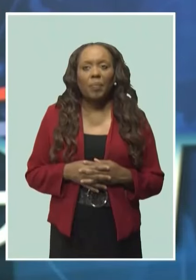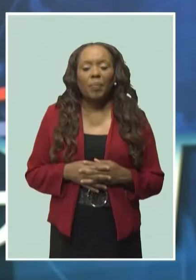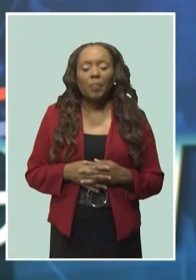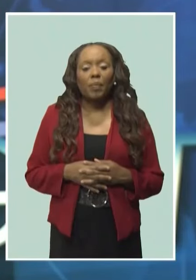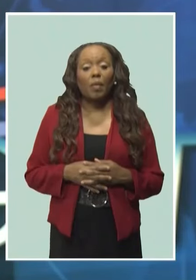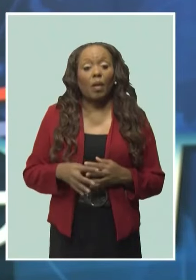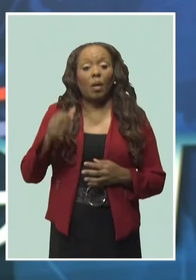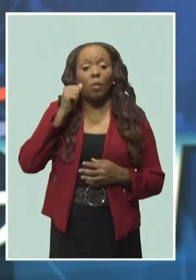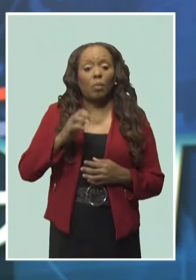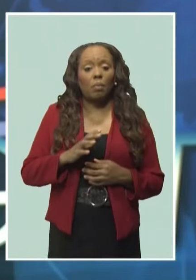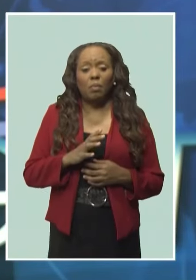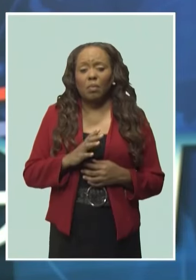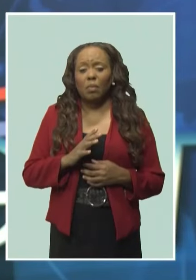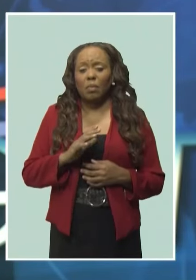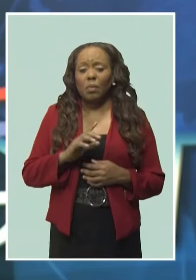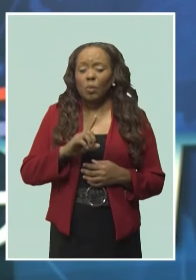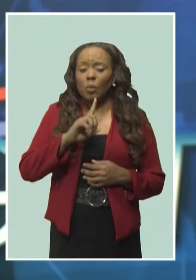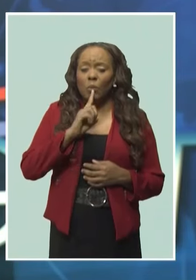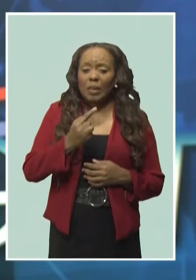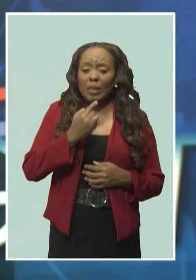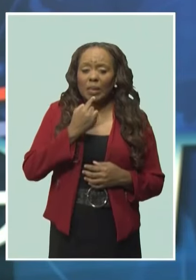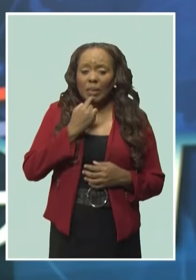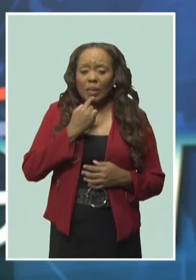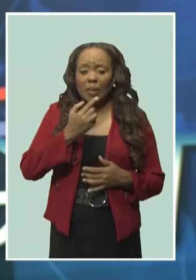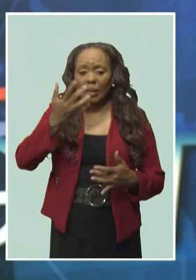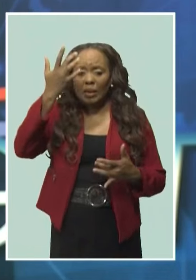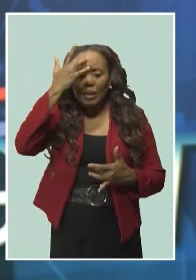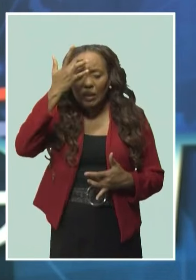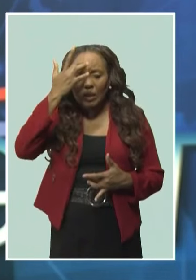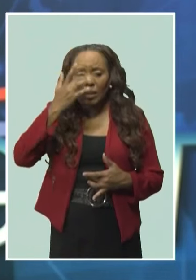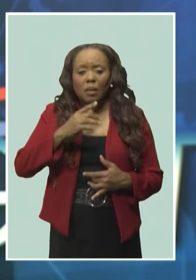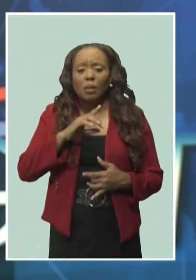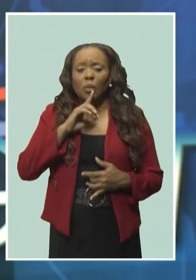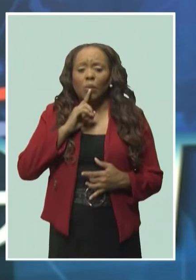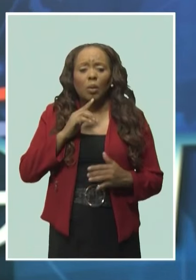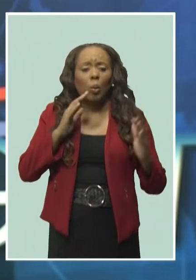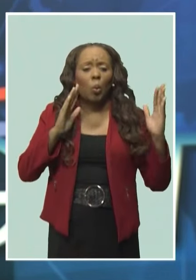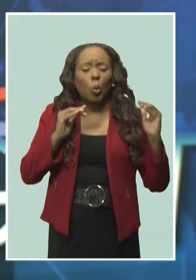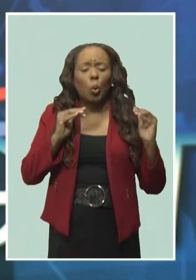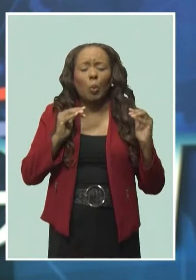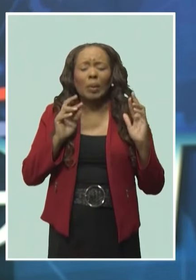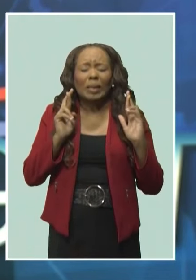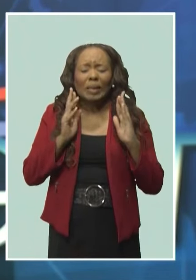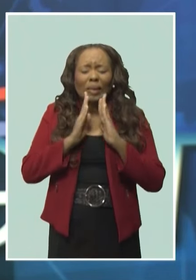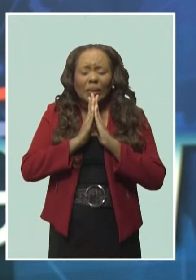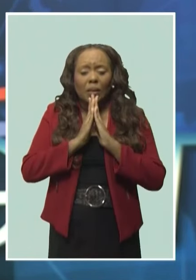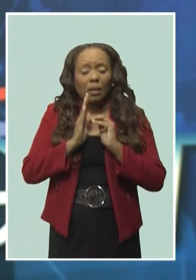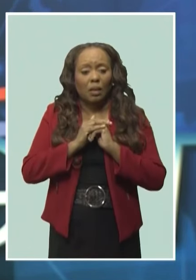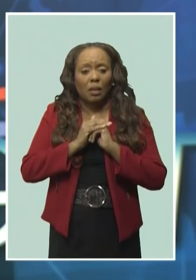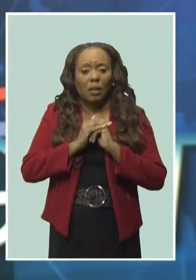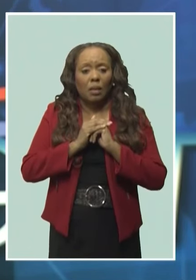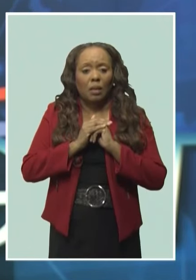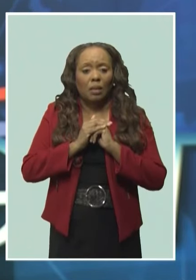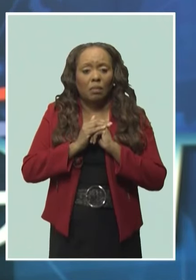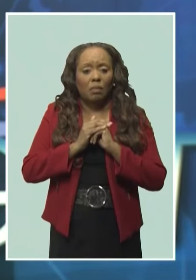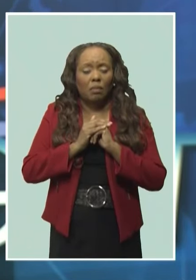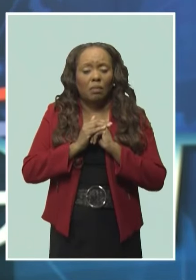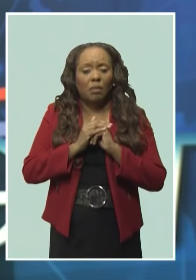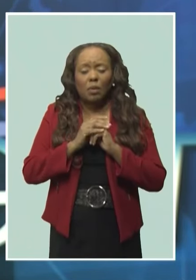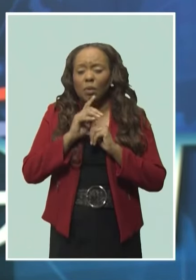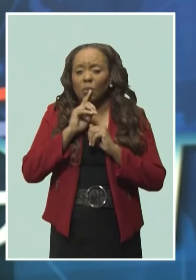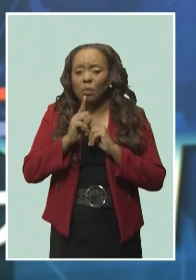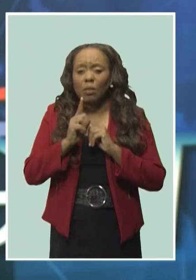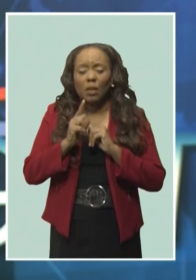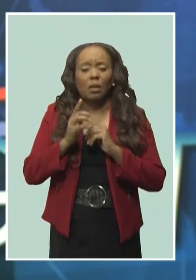A woman suffering from a debilitating illness is holding out hope that she will eventually find out what has been making her sick.